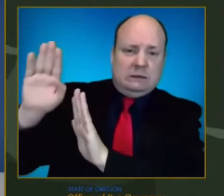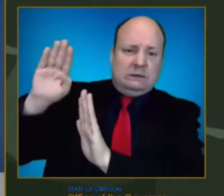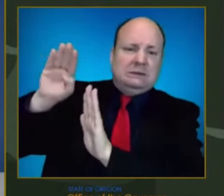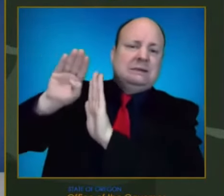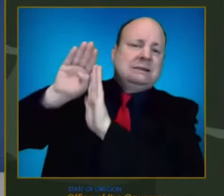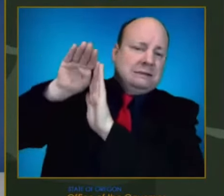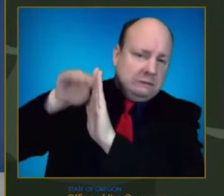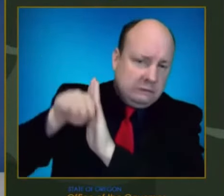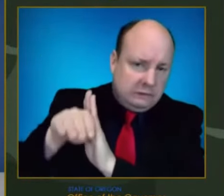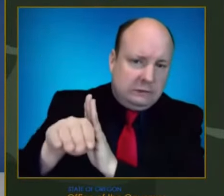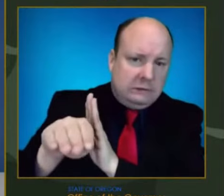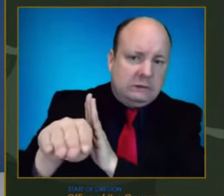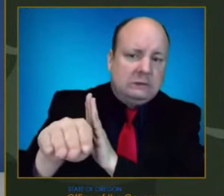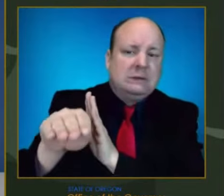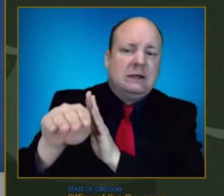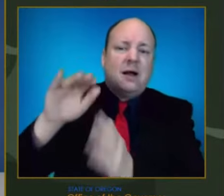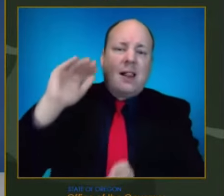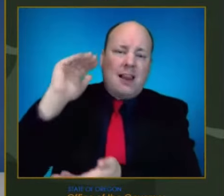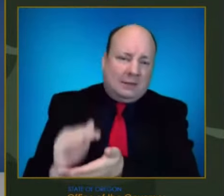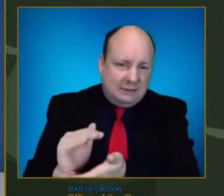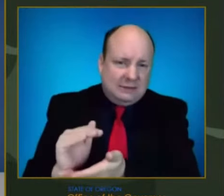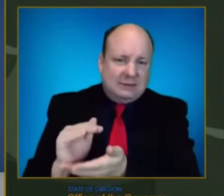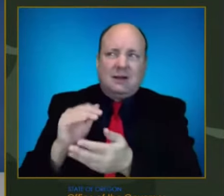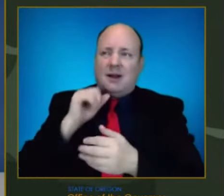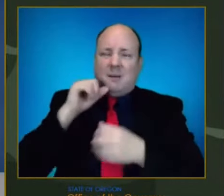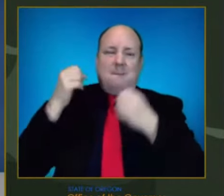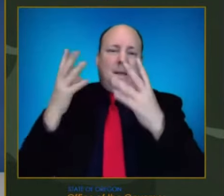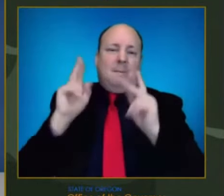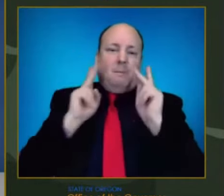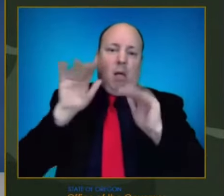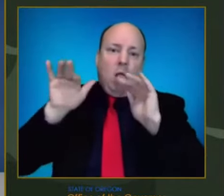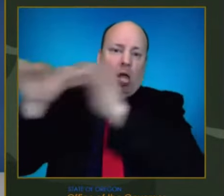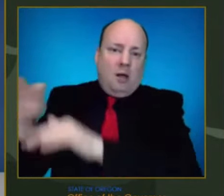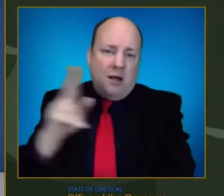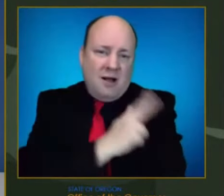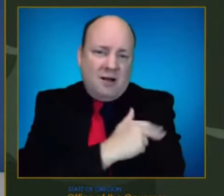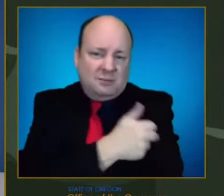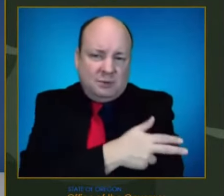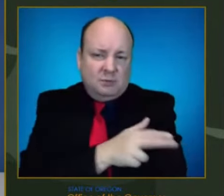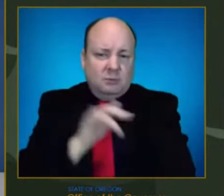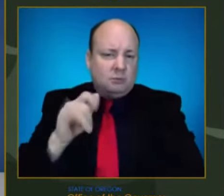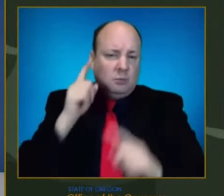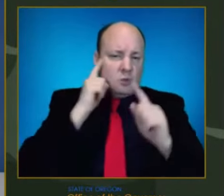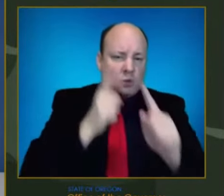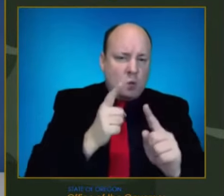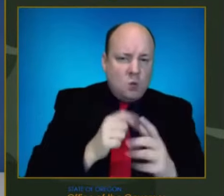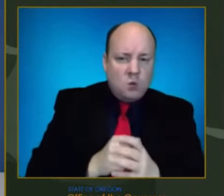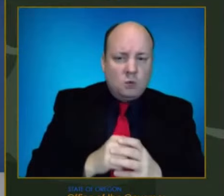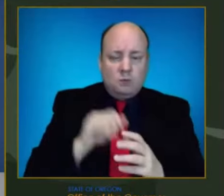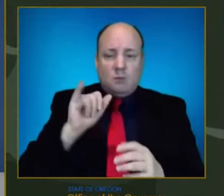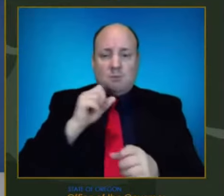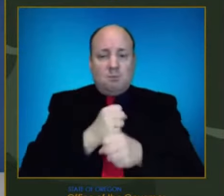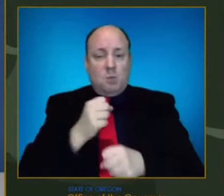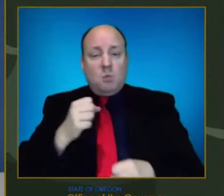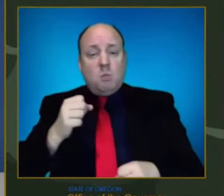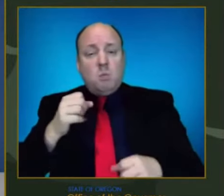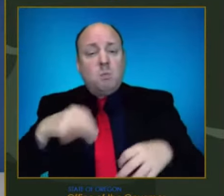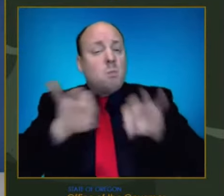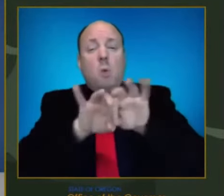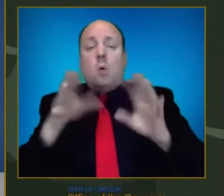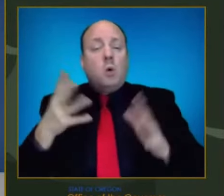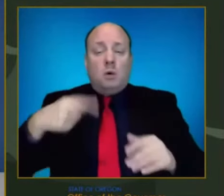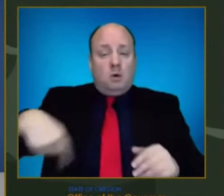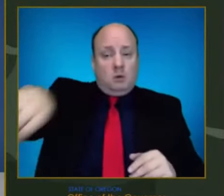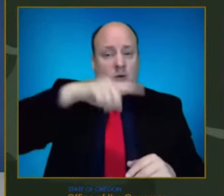coming months. The overwhelming majority of Oregonians have exercised their personal responsibility and demonstrated their concern for their